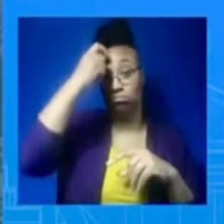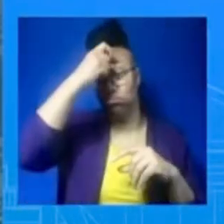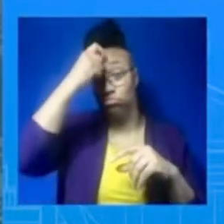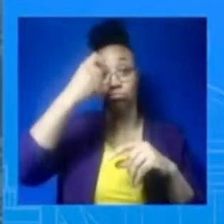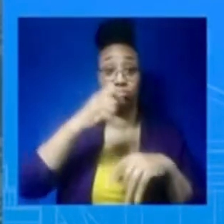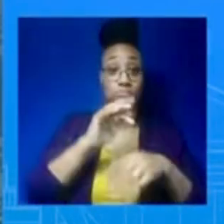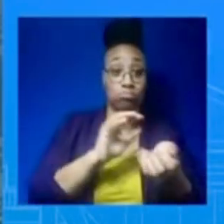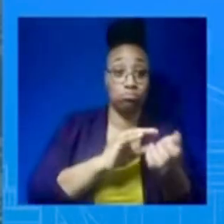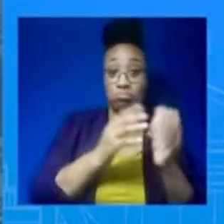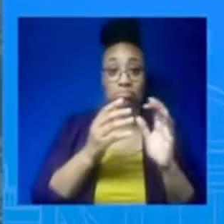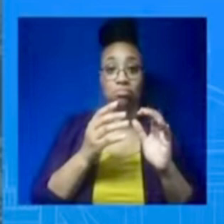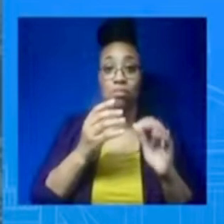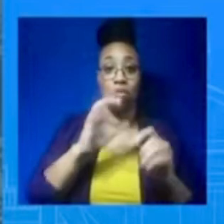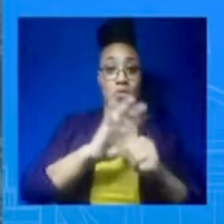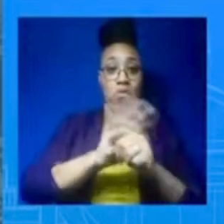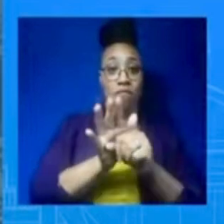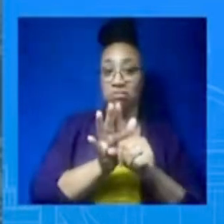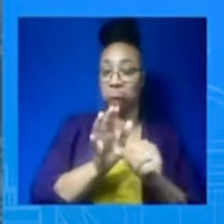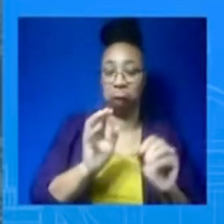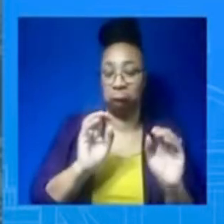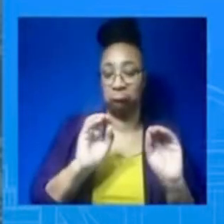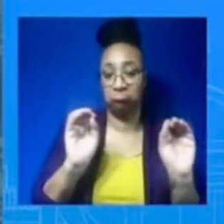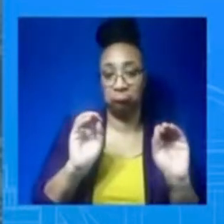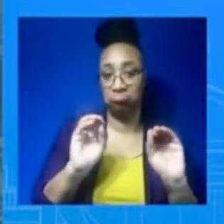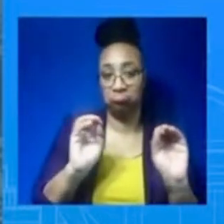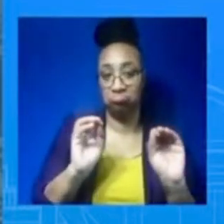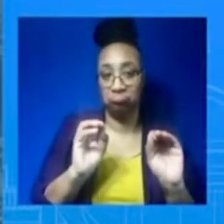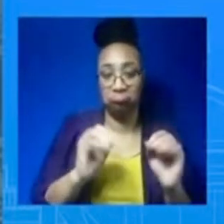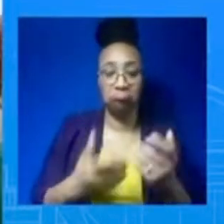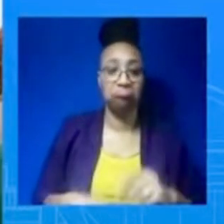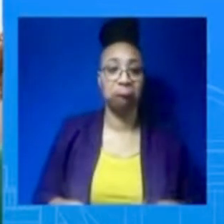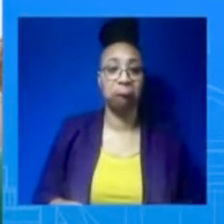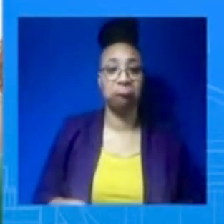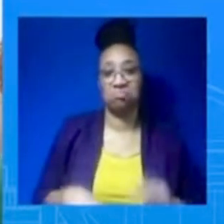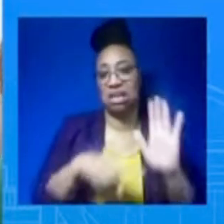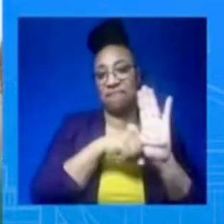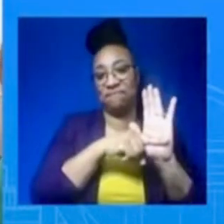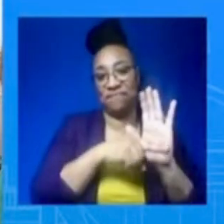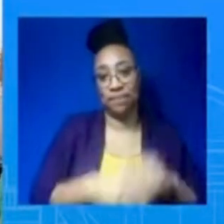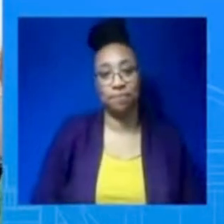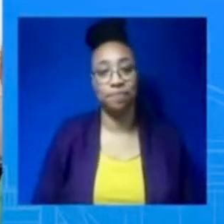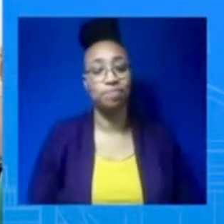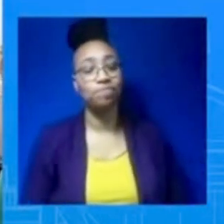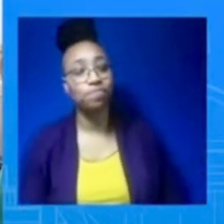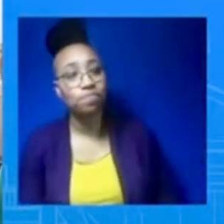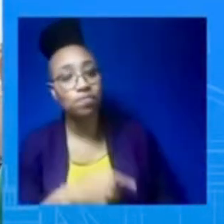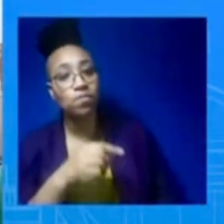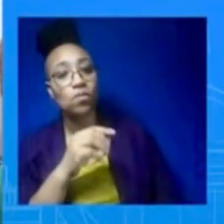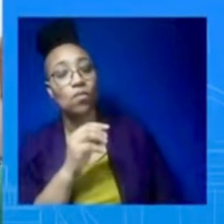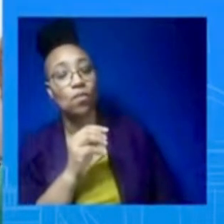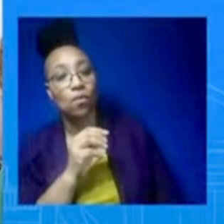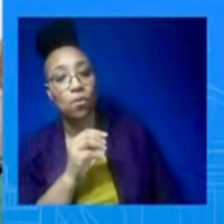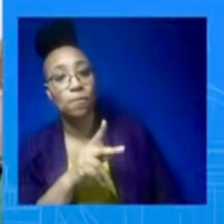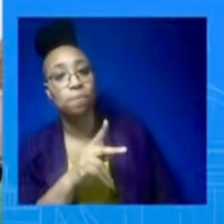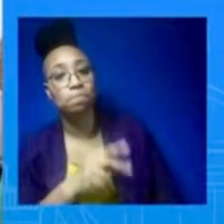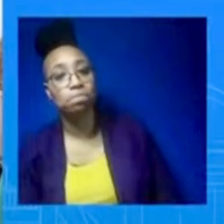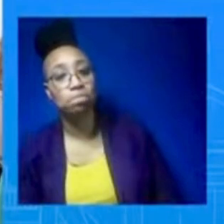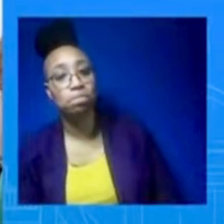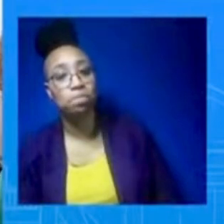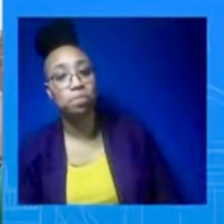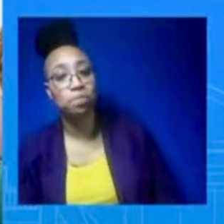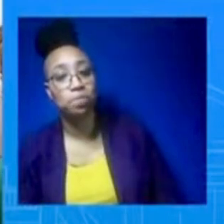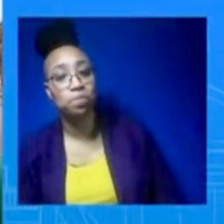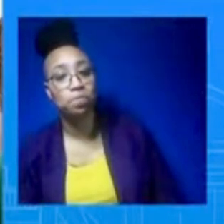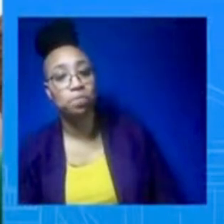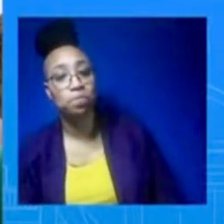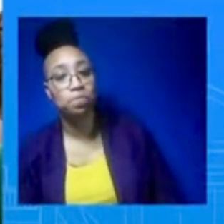she gets well soon. The last question is about Rick Scott. As you saw, he edited his policy plan on sunsetting federal programs after